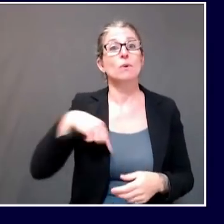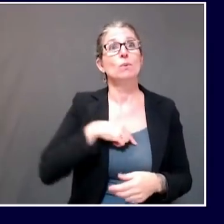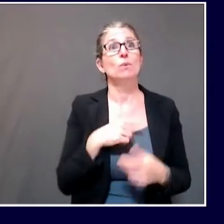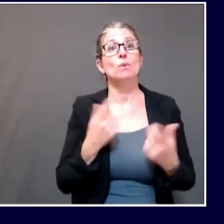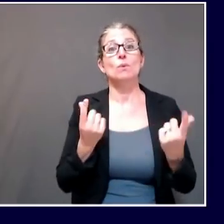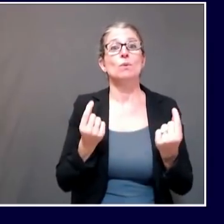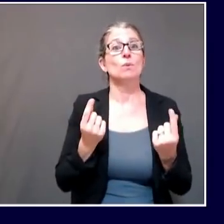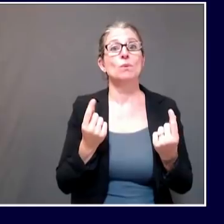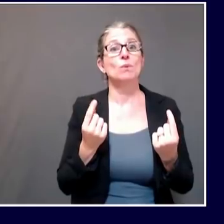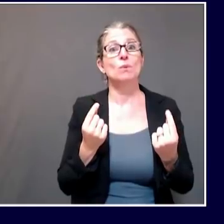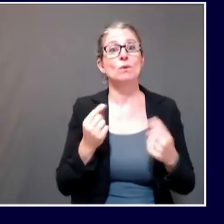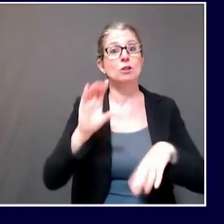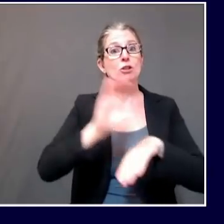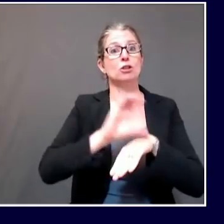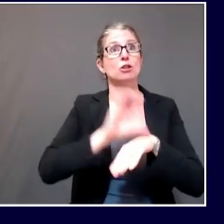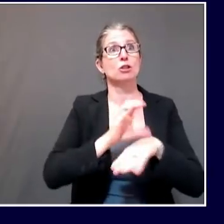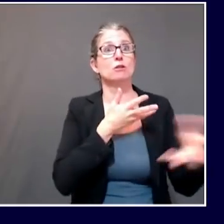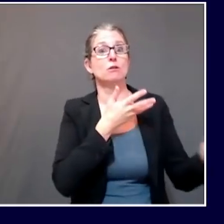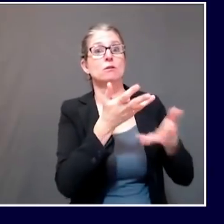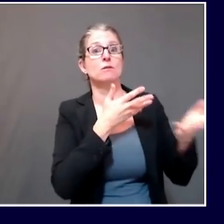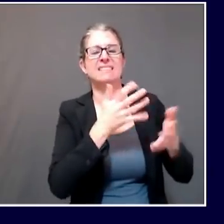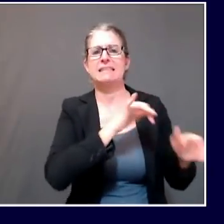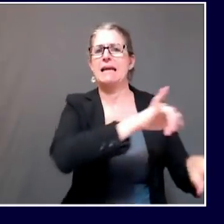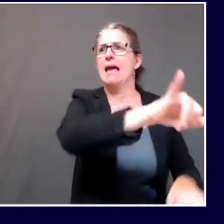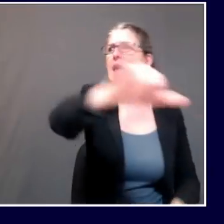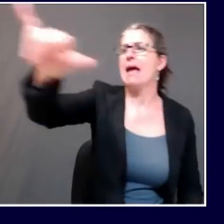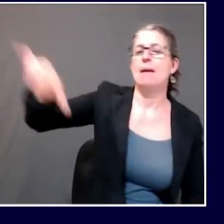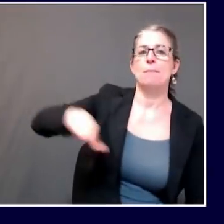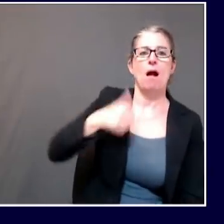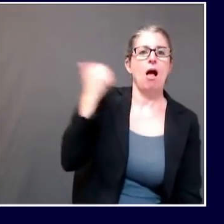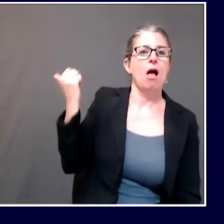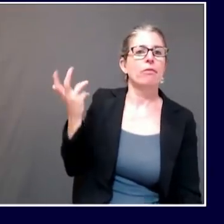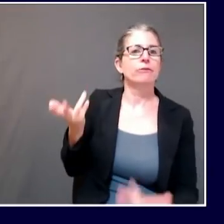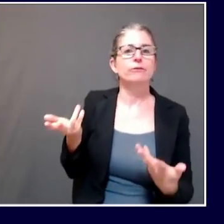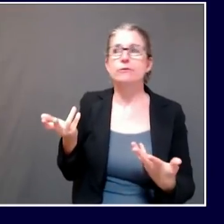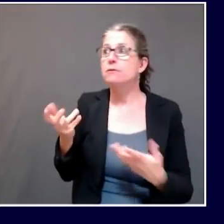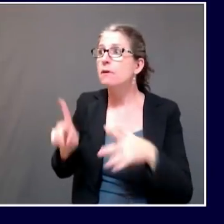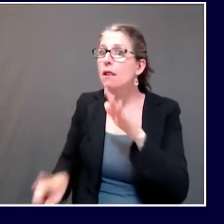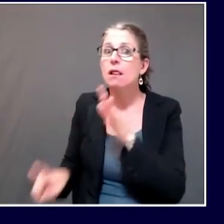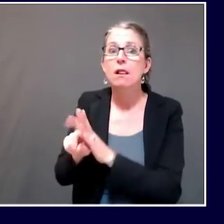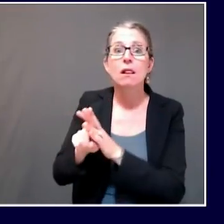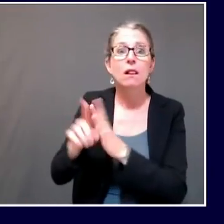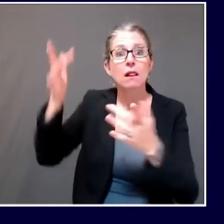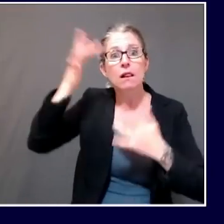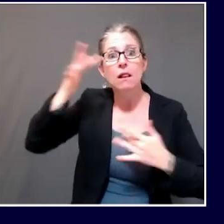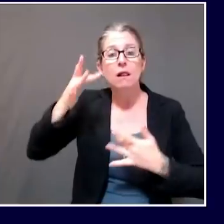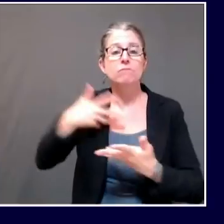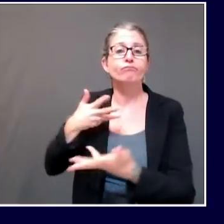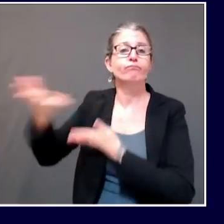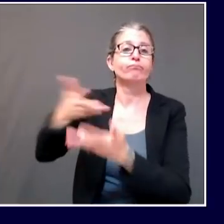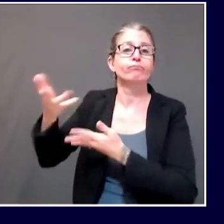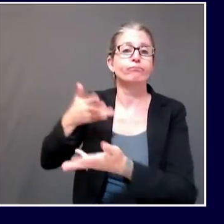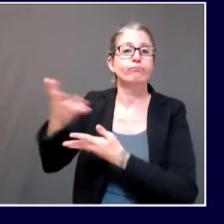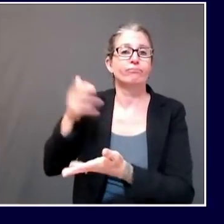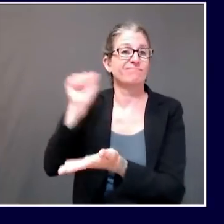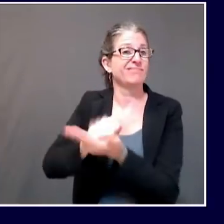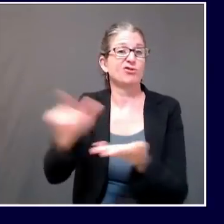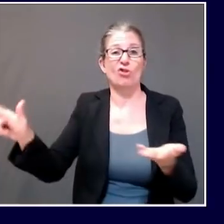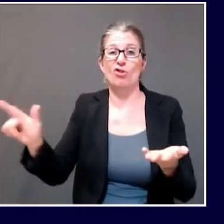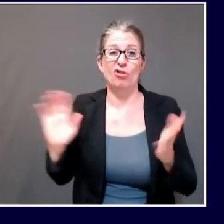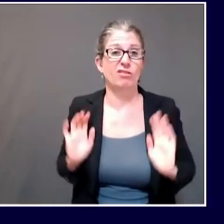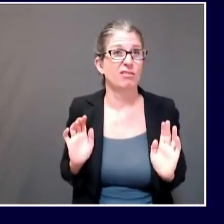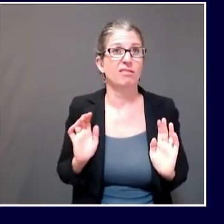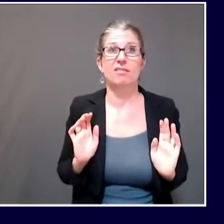we would with any organization that we don't license, which is to say here are the recommendations, the principles of good public health